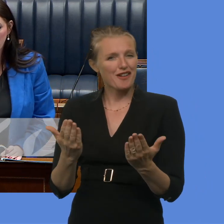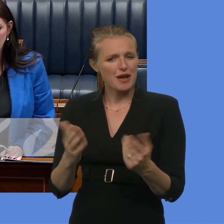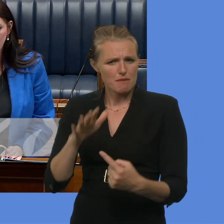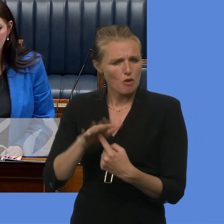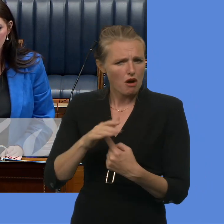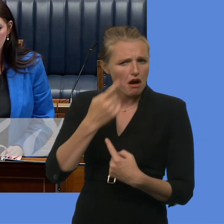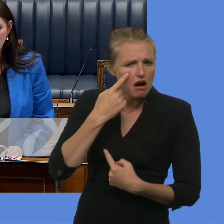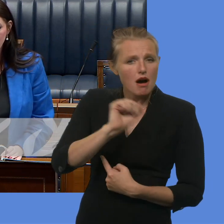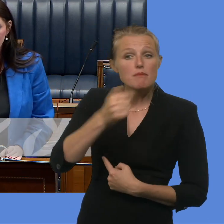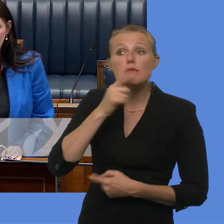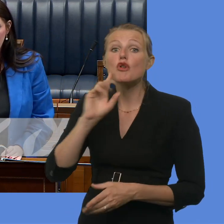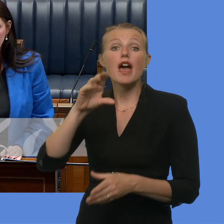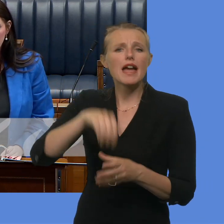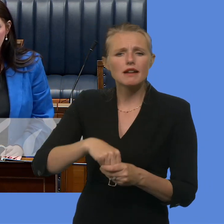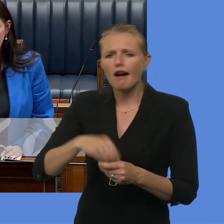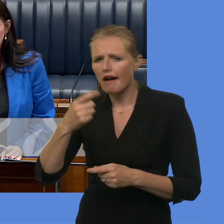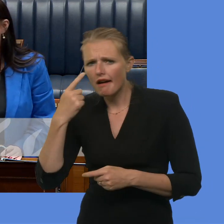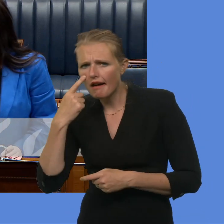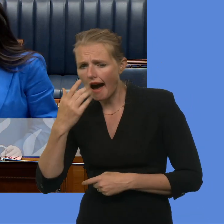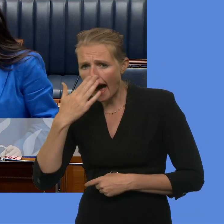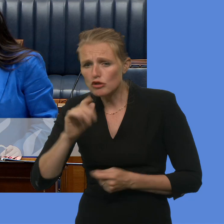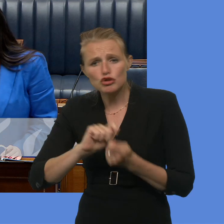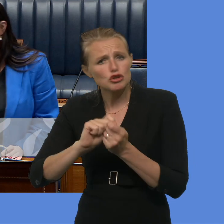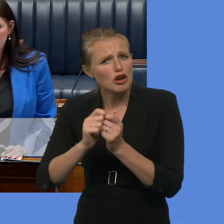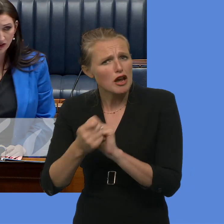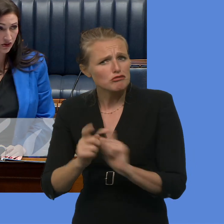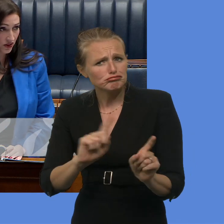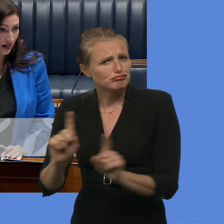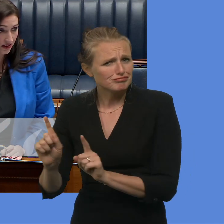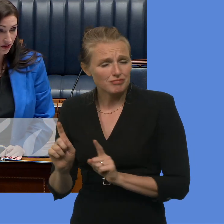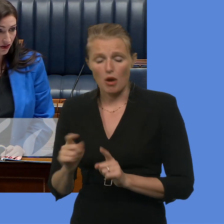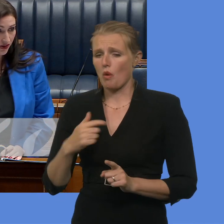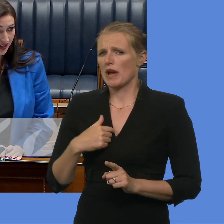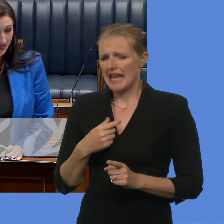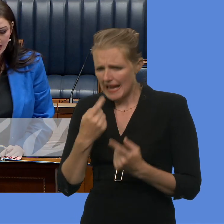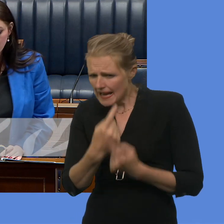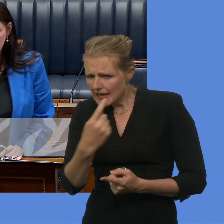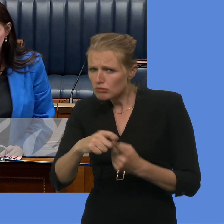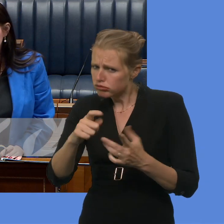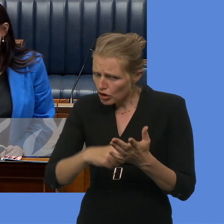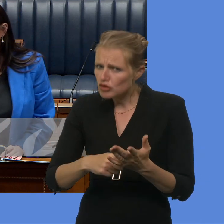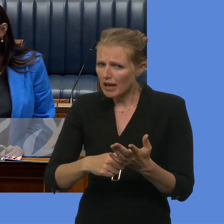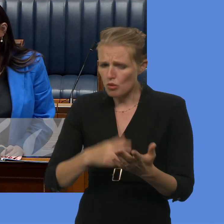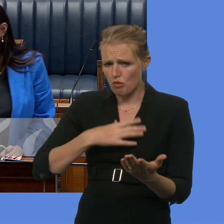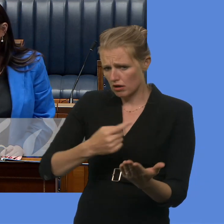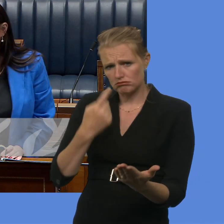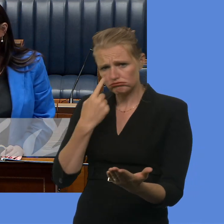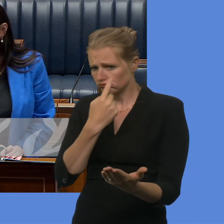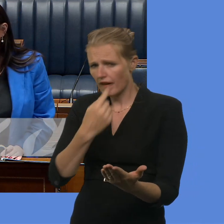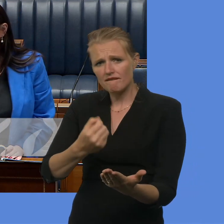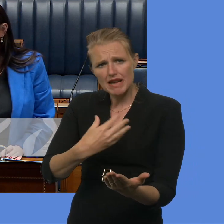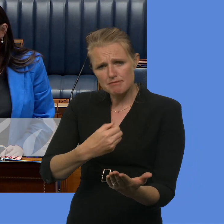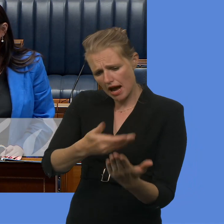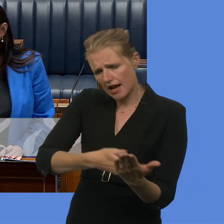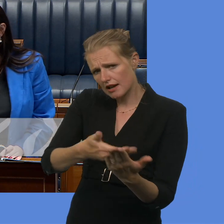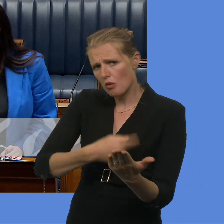take part in these projects. And we do that at an individual project level, but we also do that across in terms of measuring all